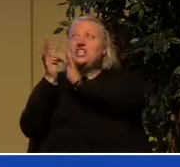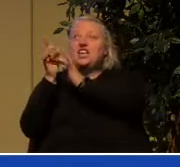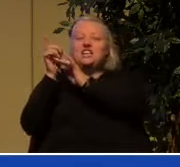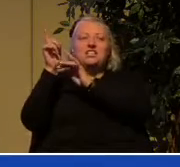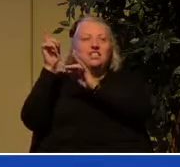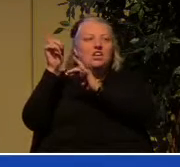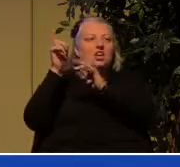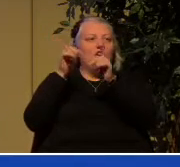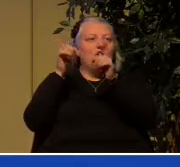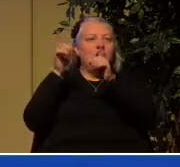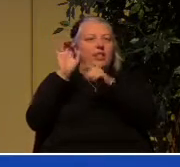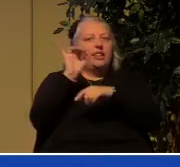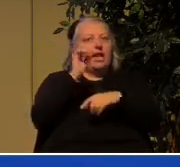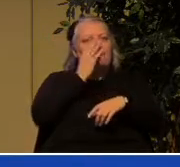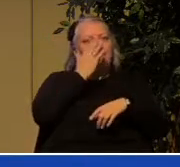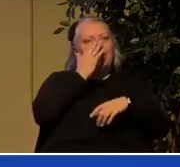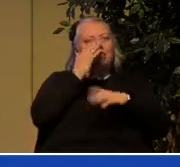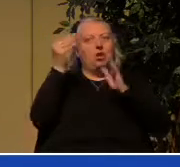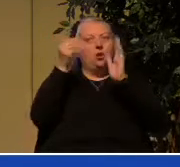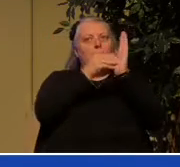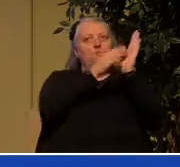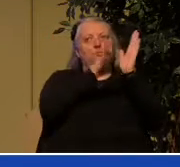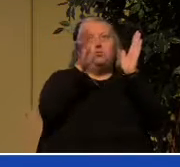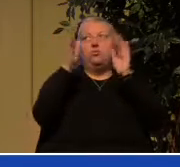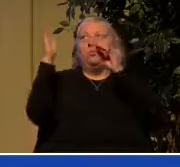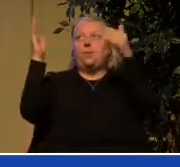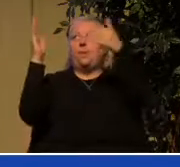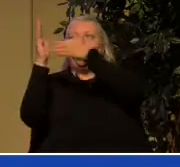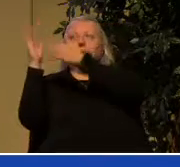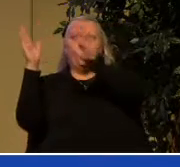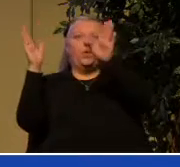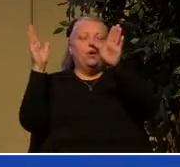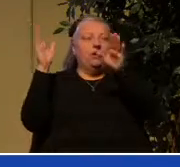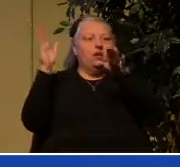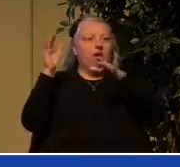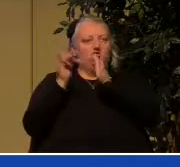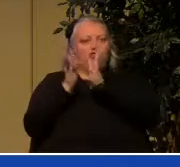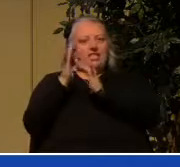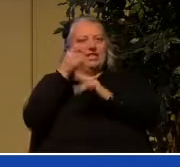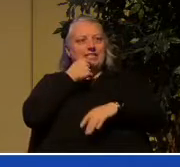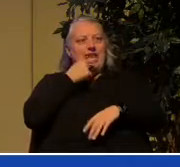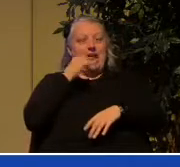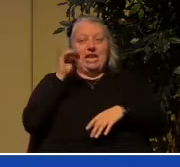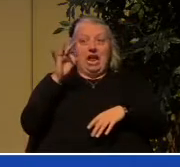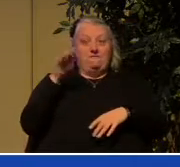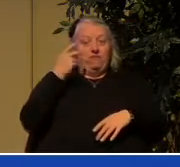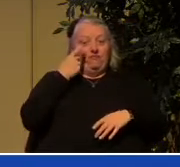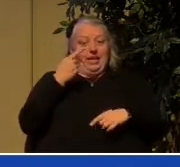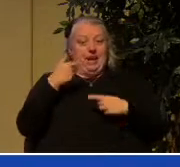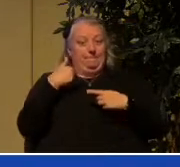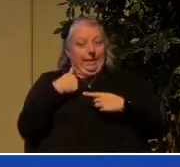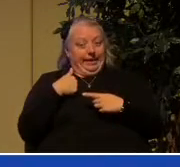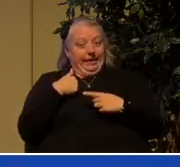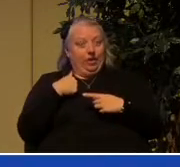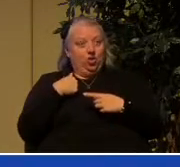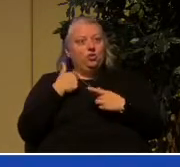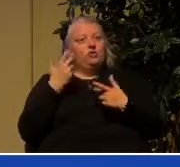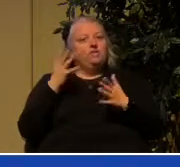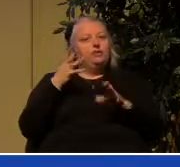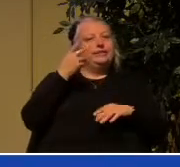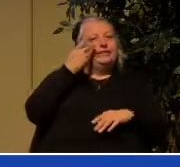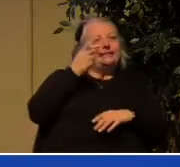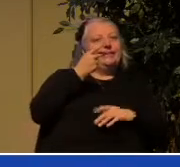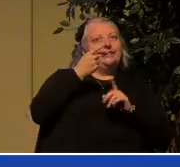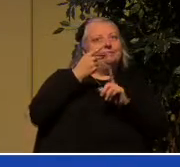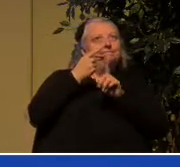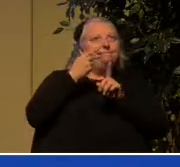me you've seen the Father and it isn't as if you know Jesus is the one who says well you know I'm going to